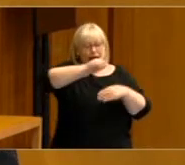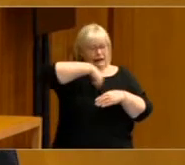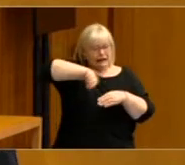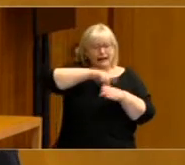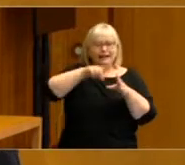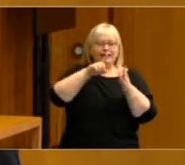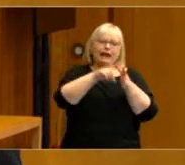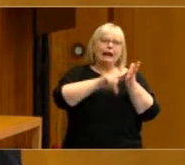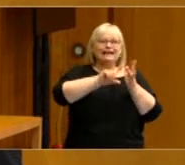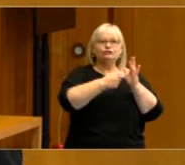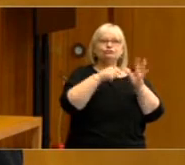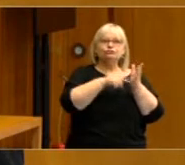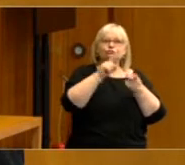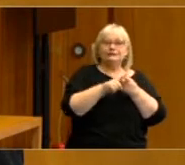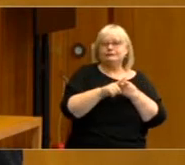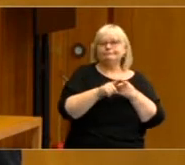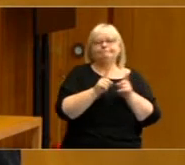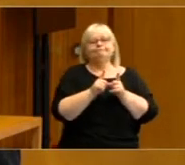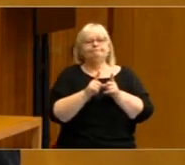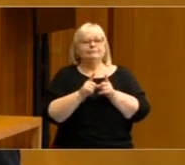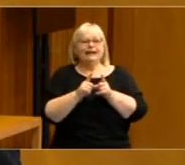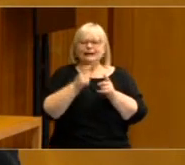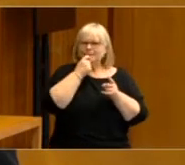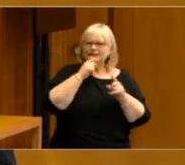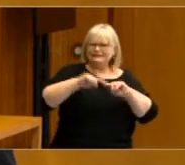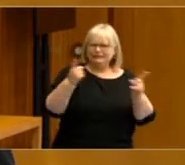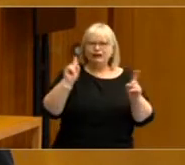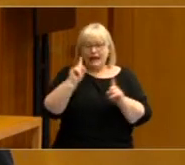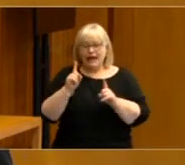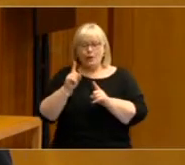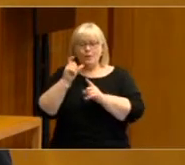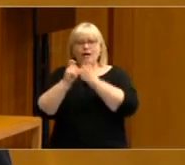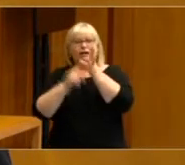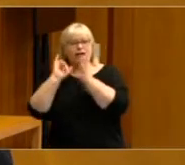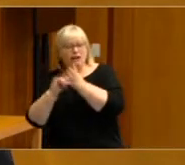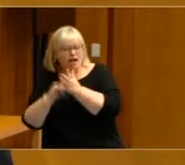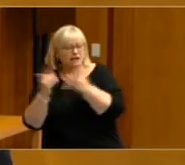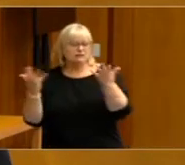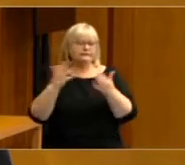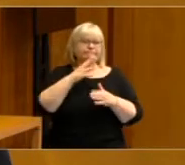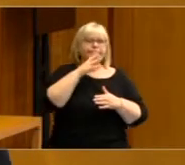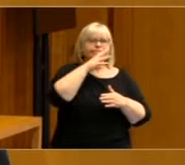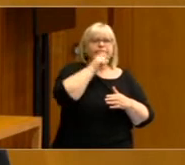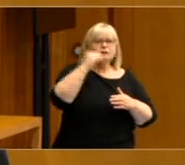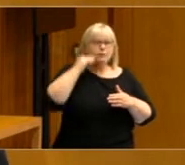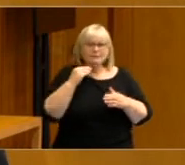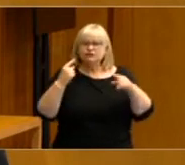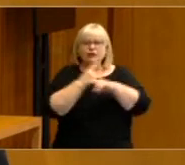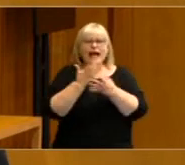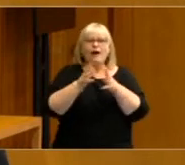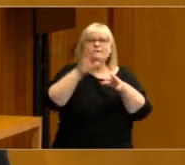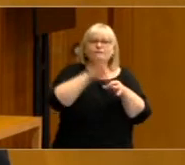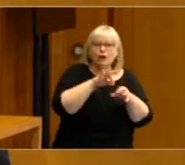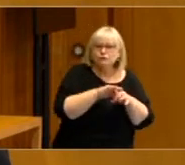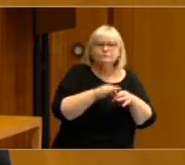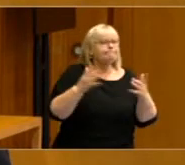Old divisions such as class and gender are changing over time. The gap between younger and older